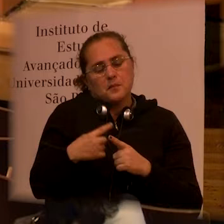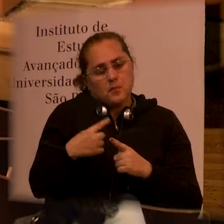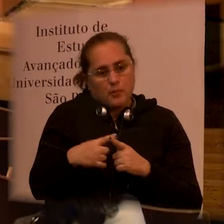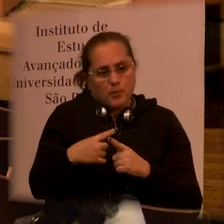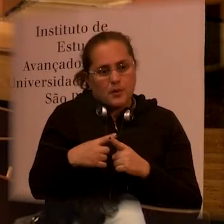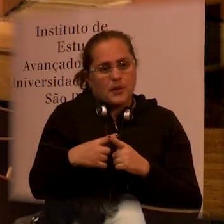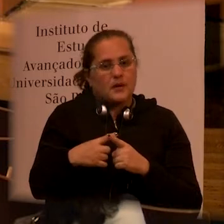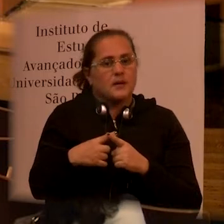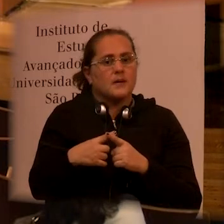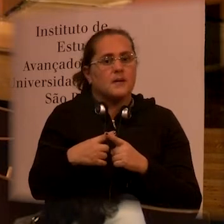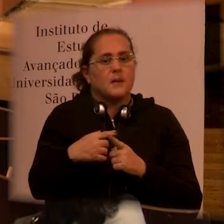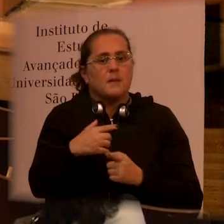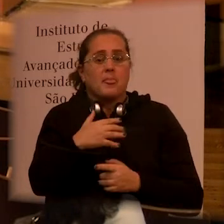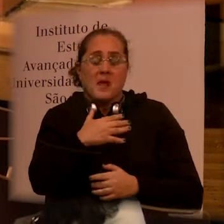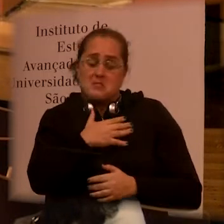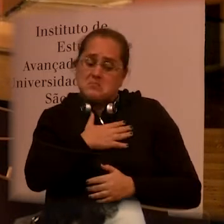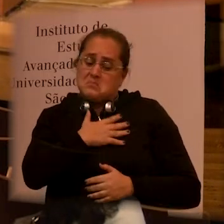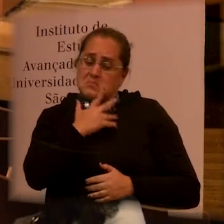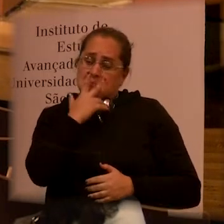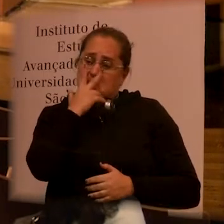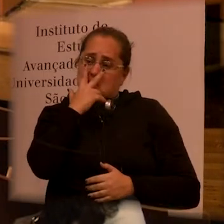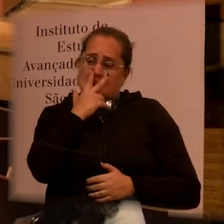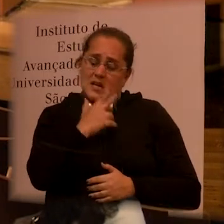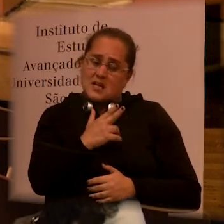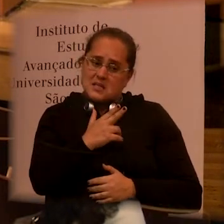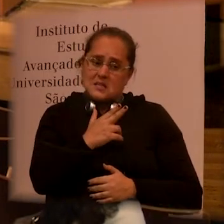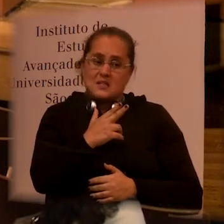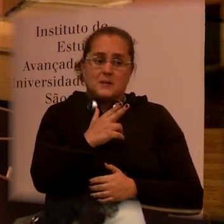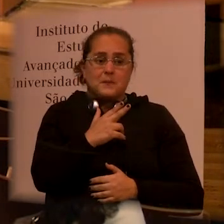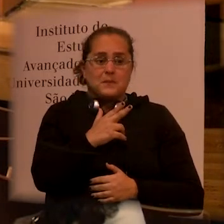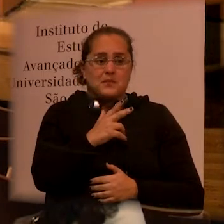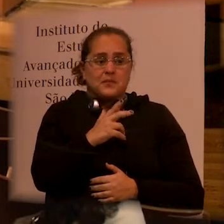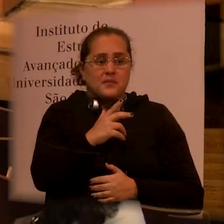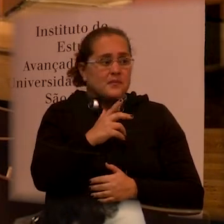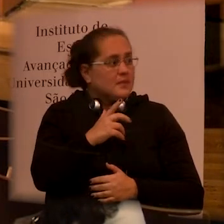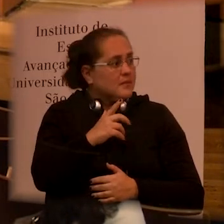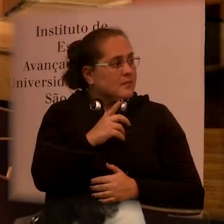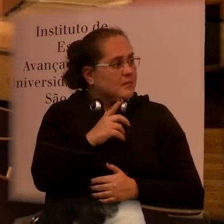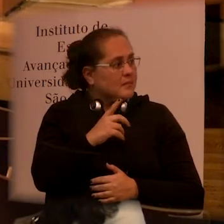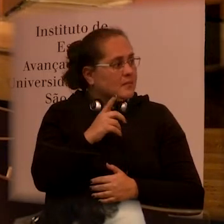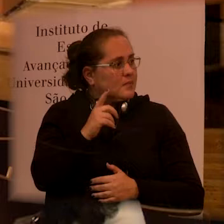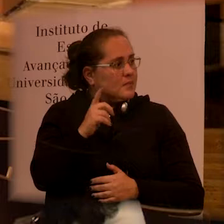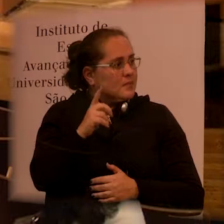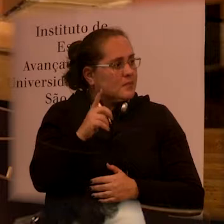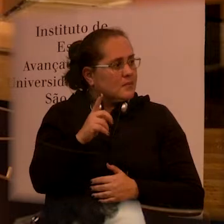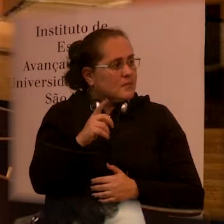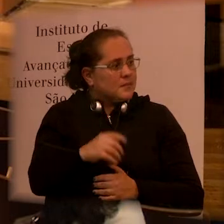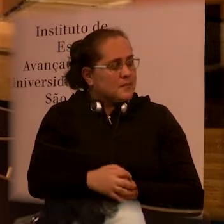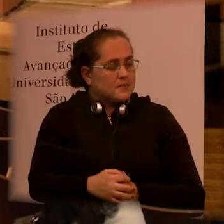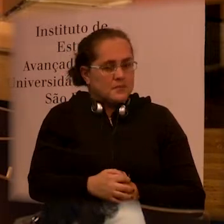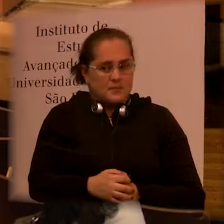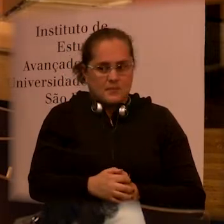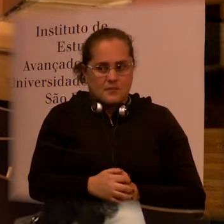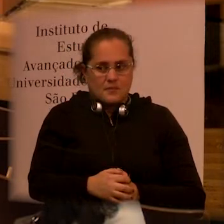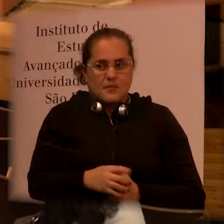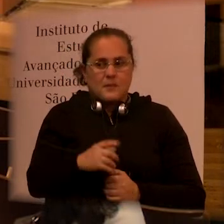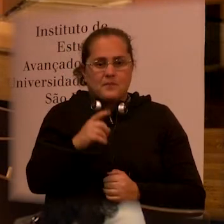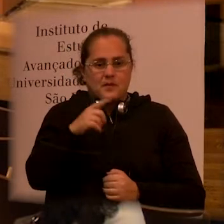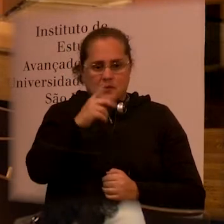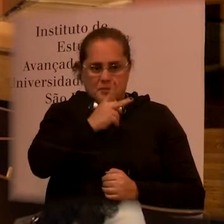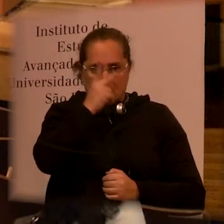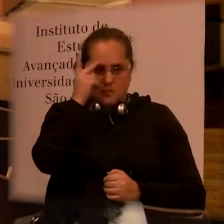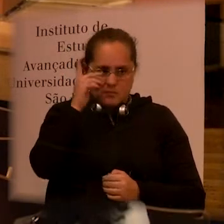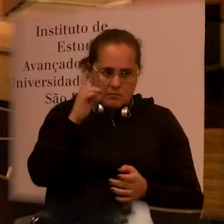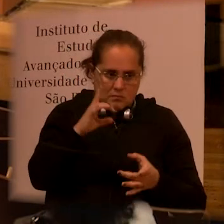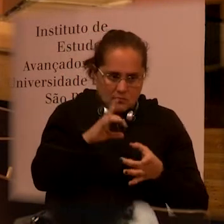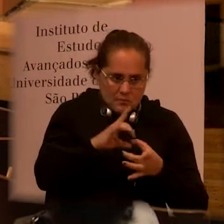because I think then when we have this and